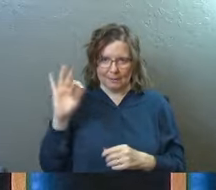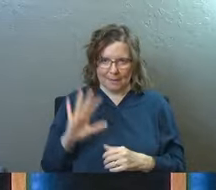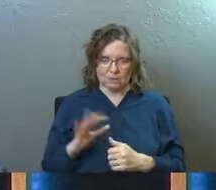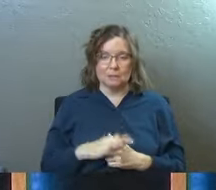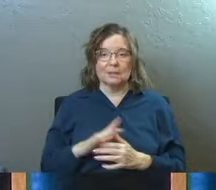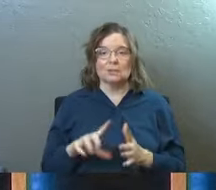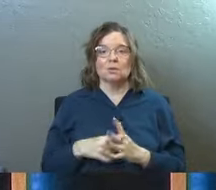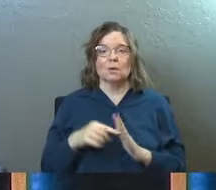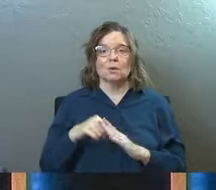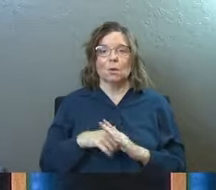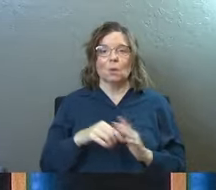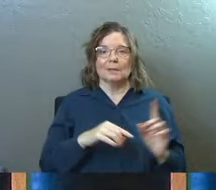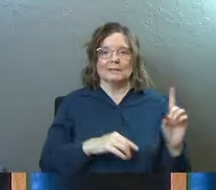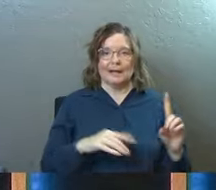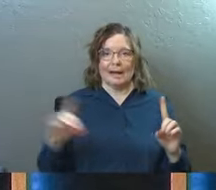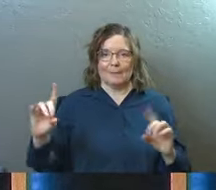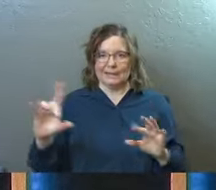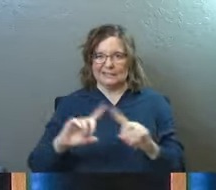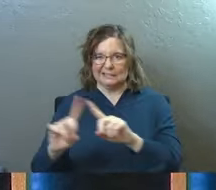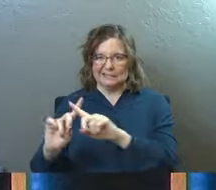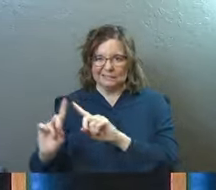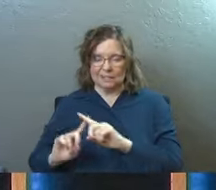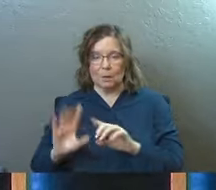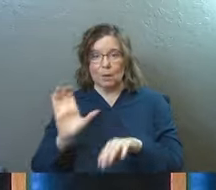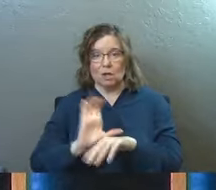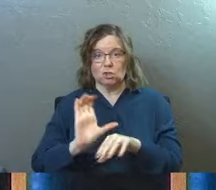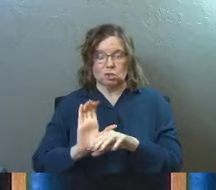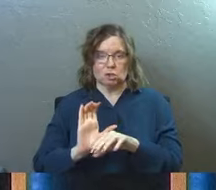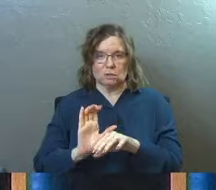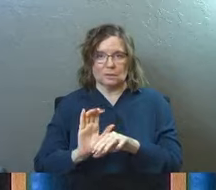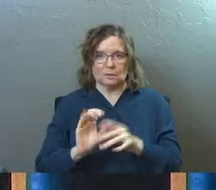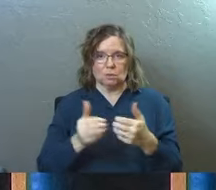And this starts to go into denominations and why churches are so broken.